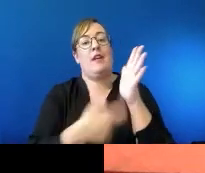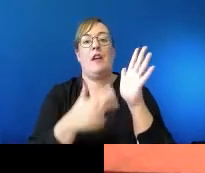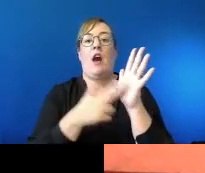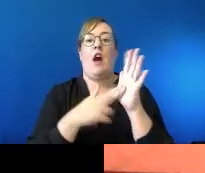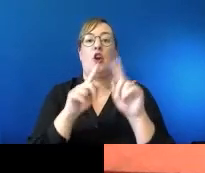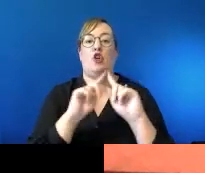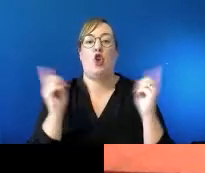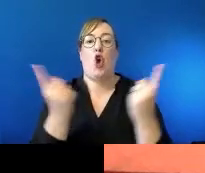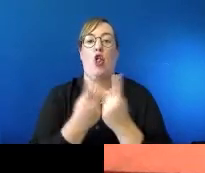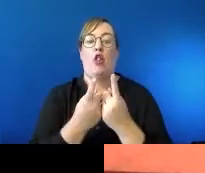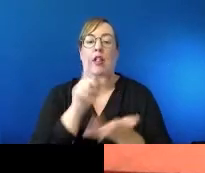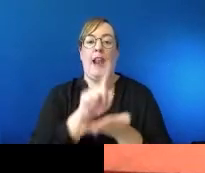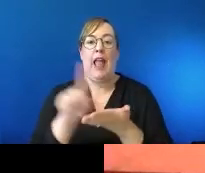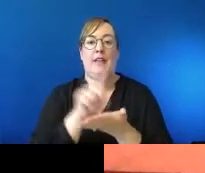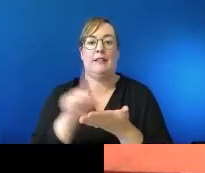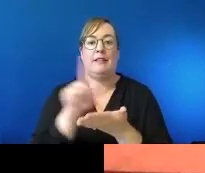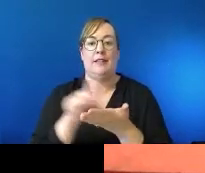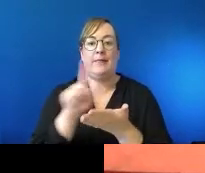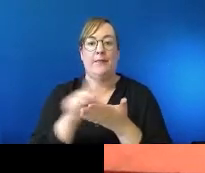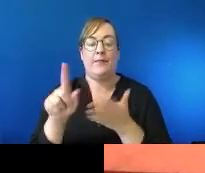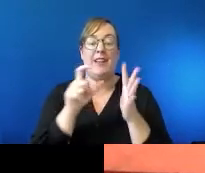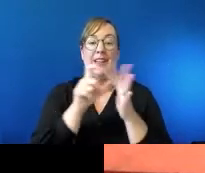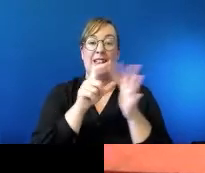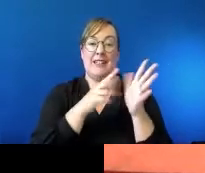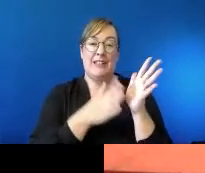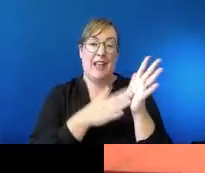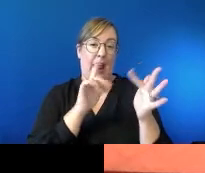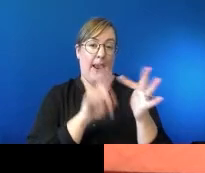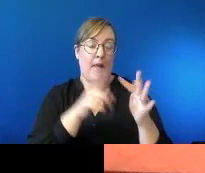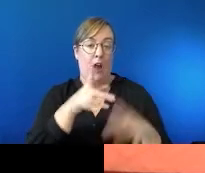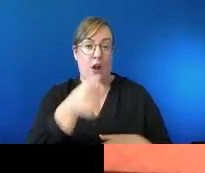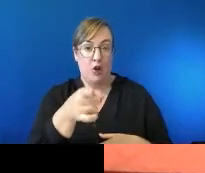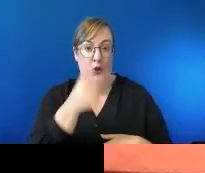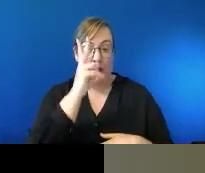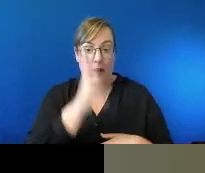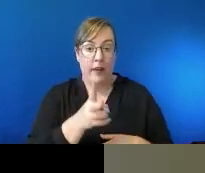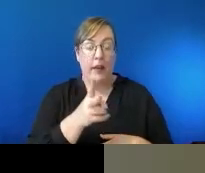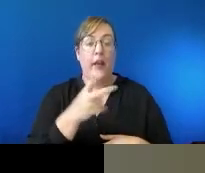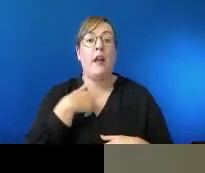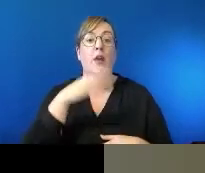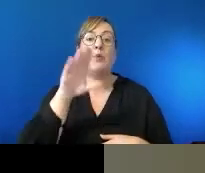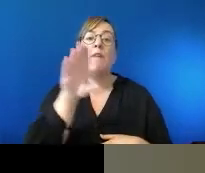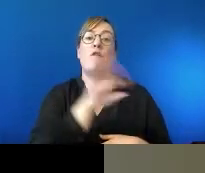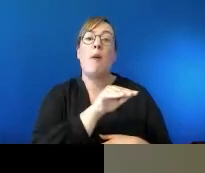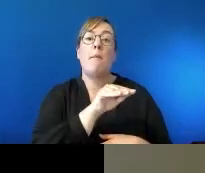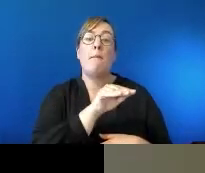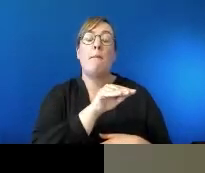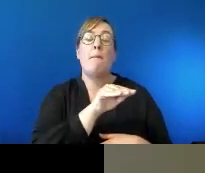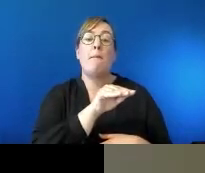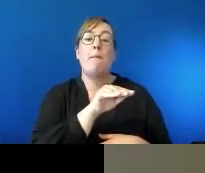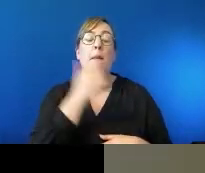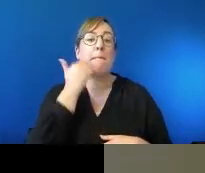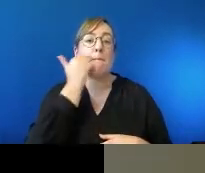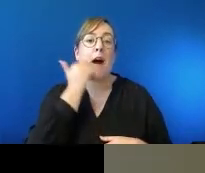on today. Uh, Nader, back to you, you mentioned there, it's gone from, uh, Māori